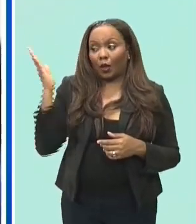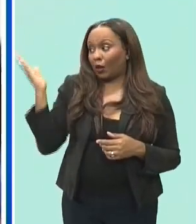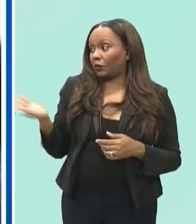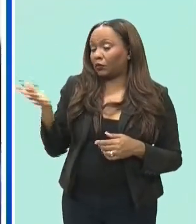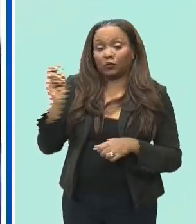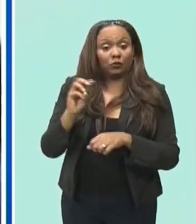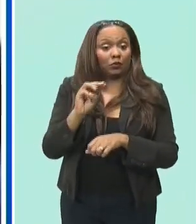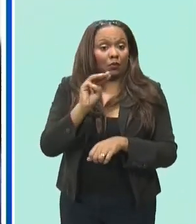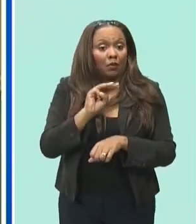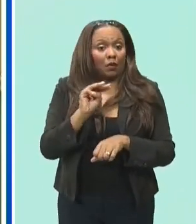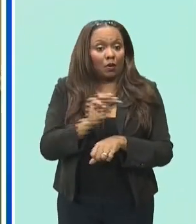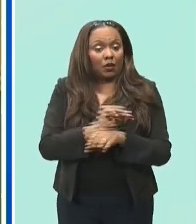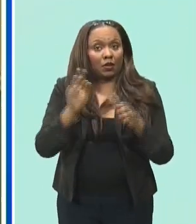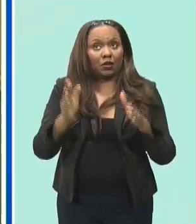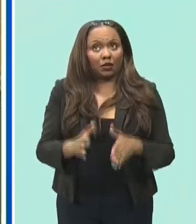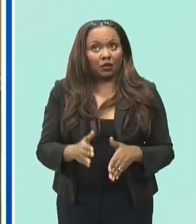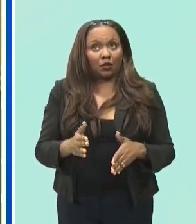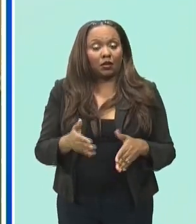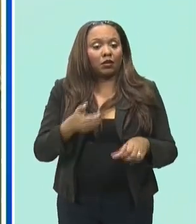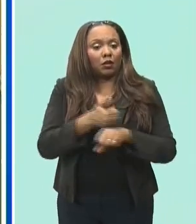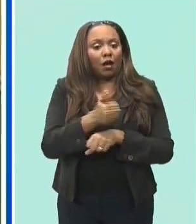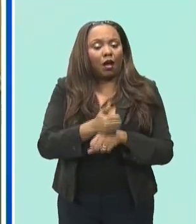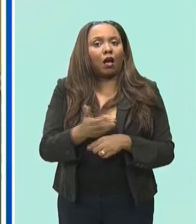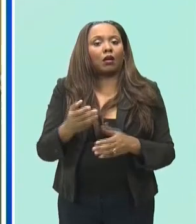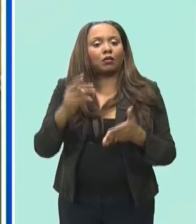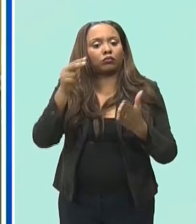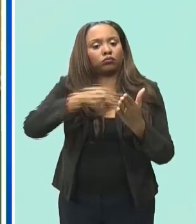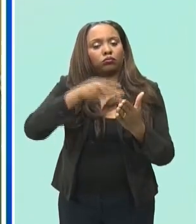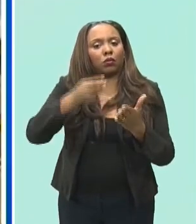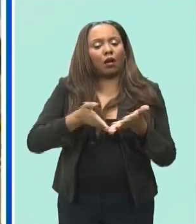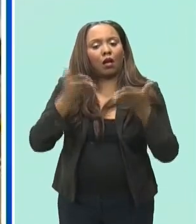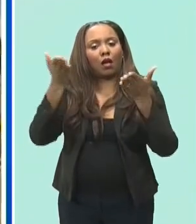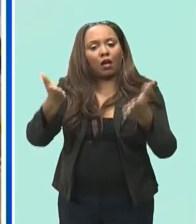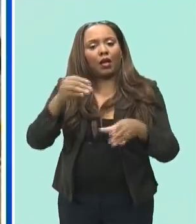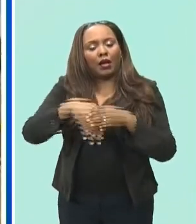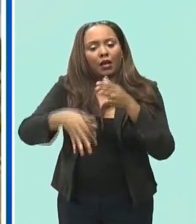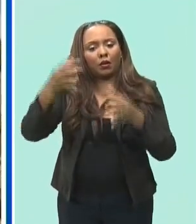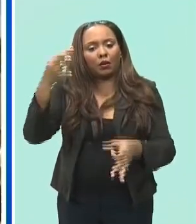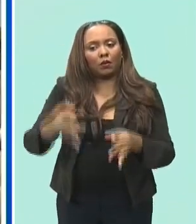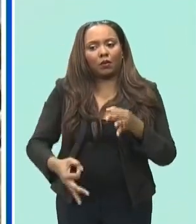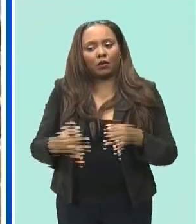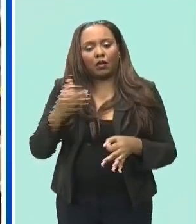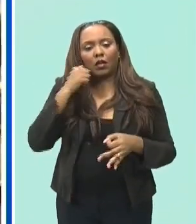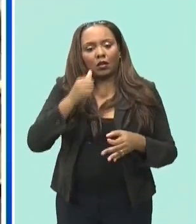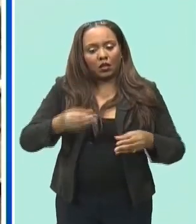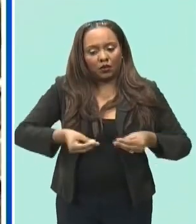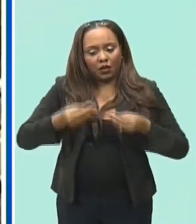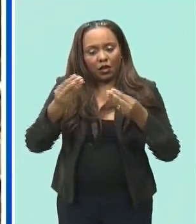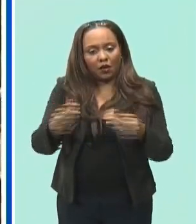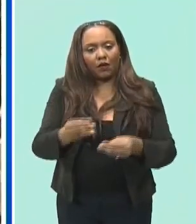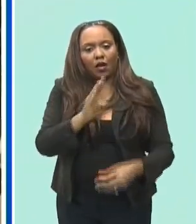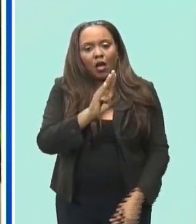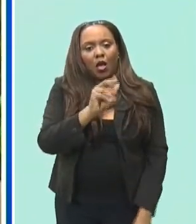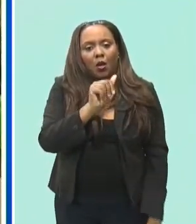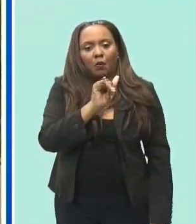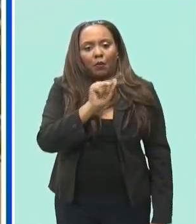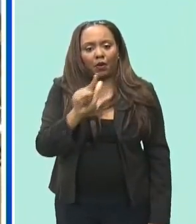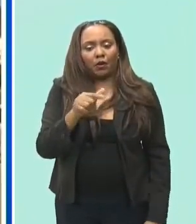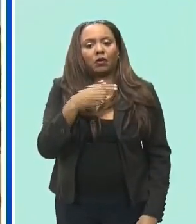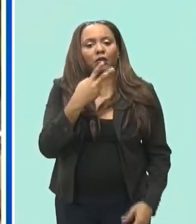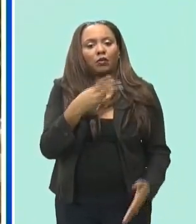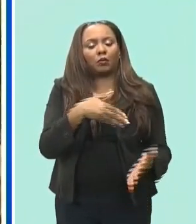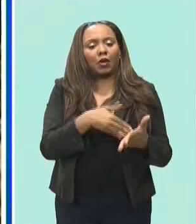conducted in absentia at the port of spain magistrates court on monday he was granted bail in the sum of two million dollars